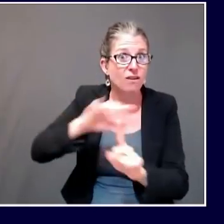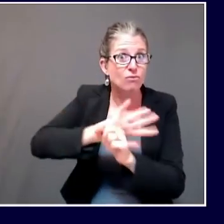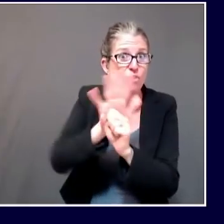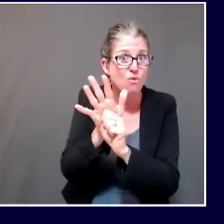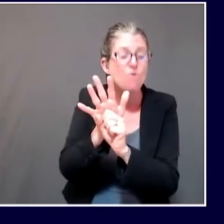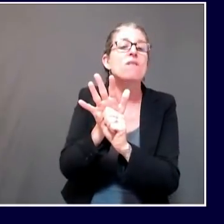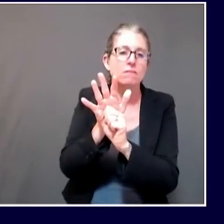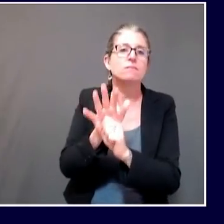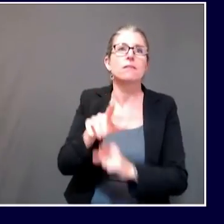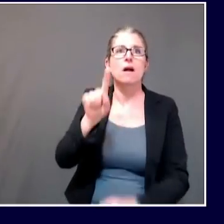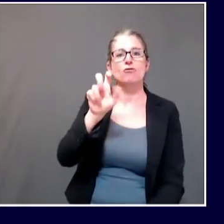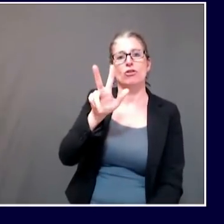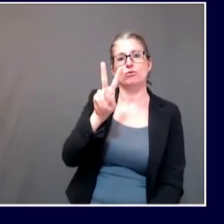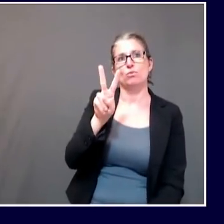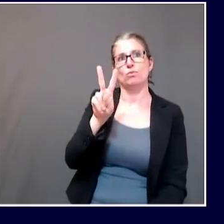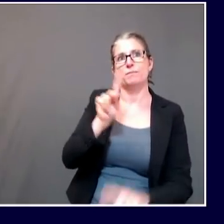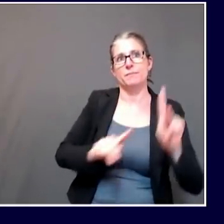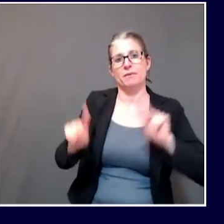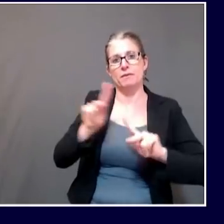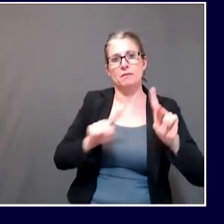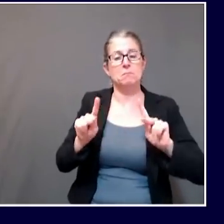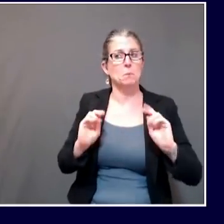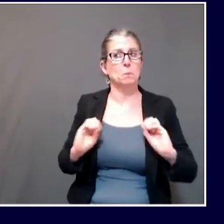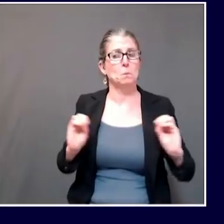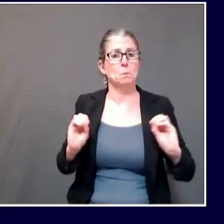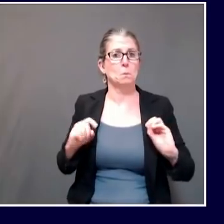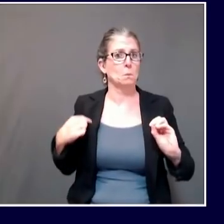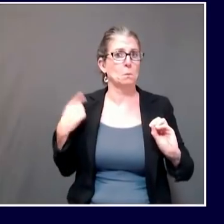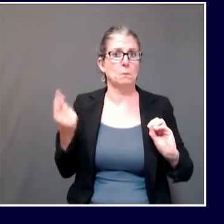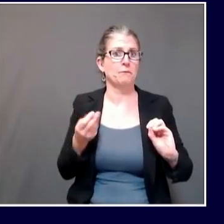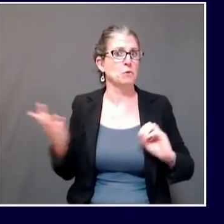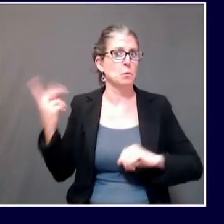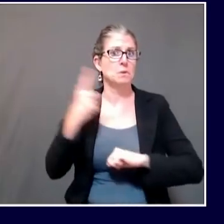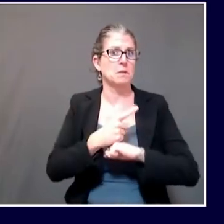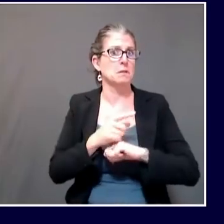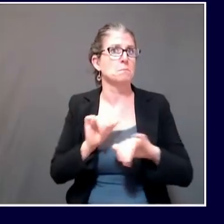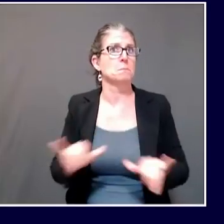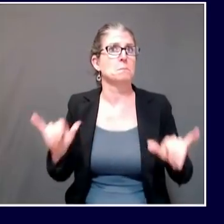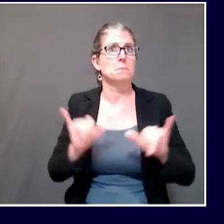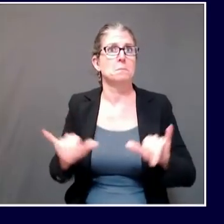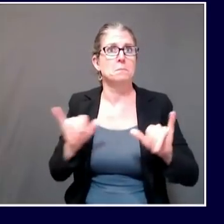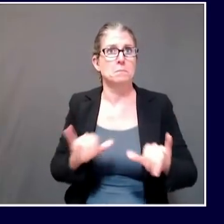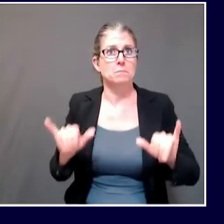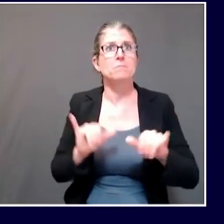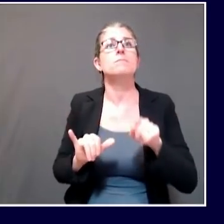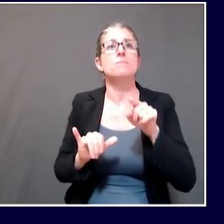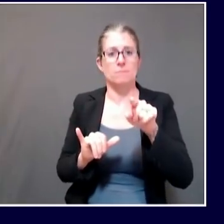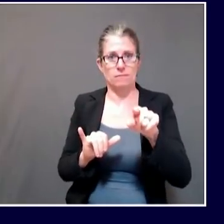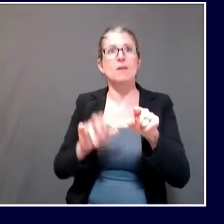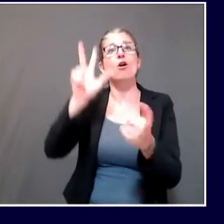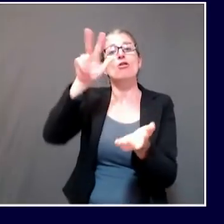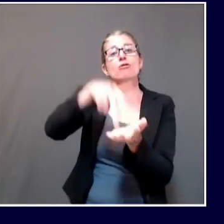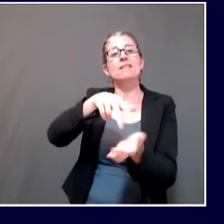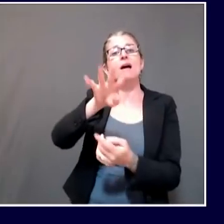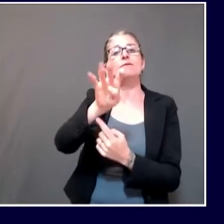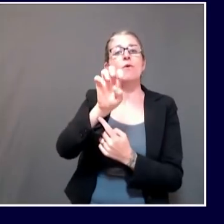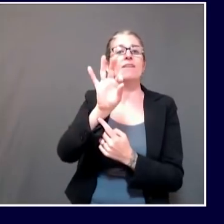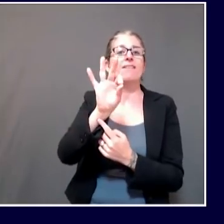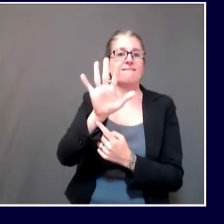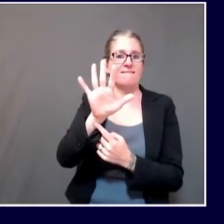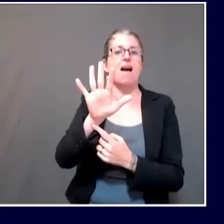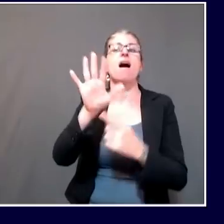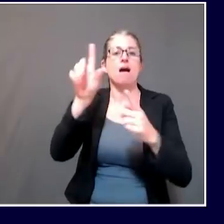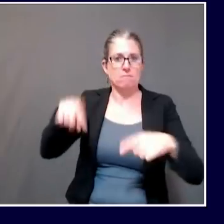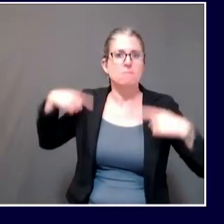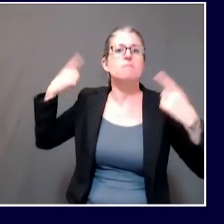3,945 have recovered, an increase of 22 recoveries since yesterday. Among our